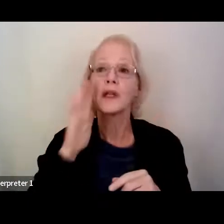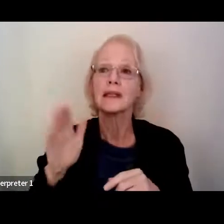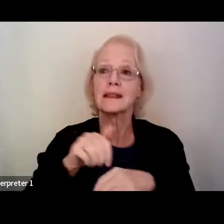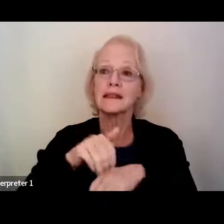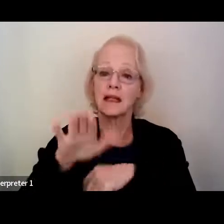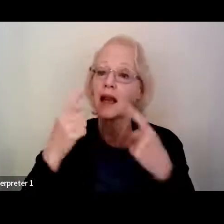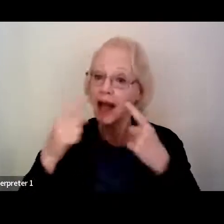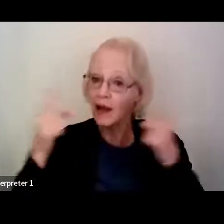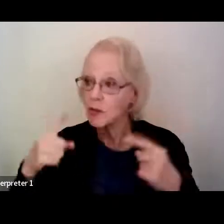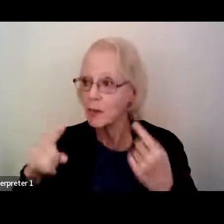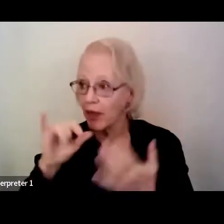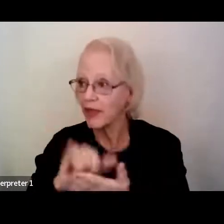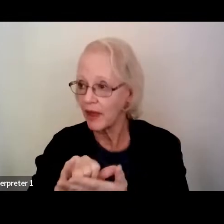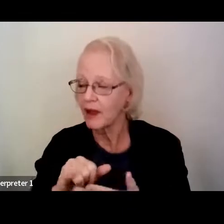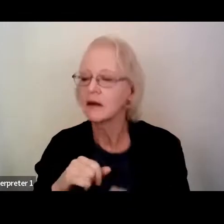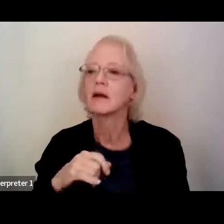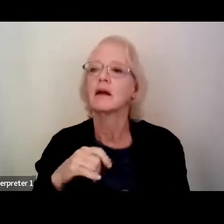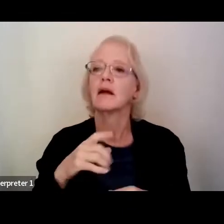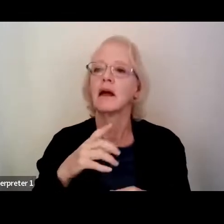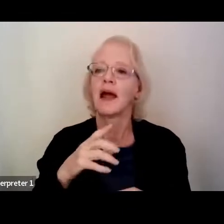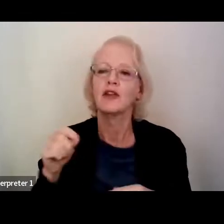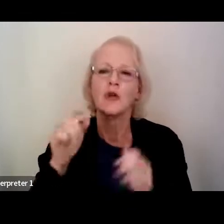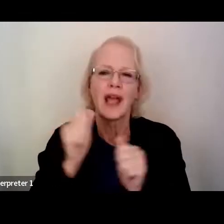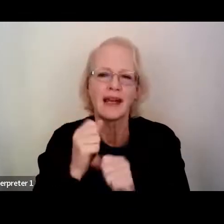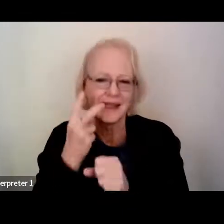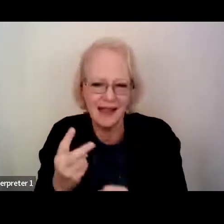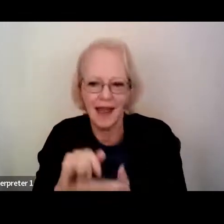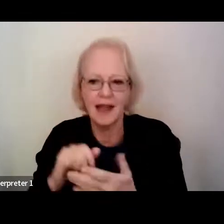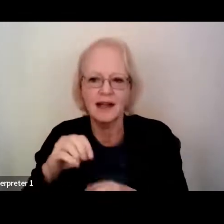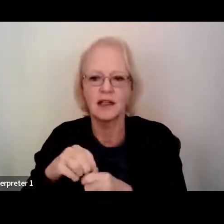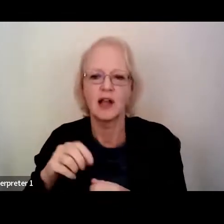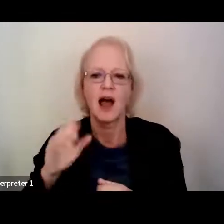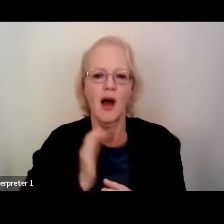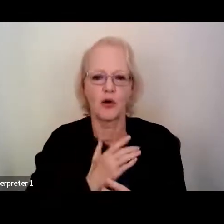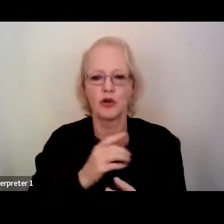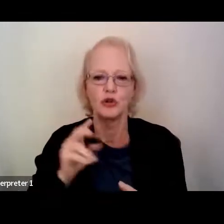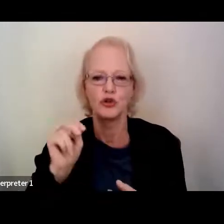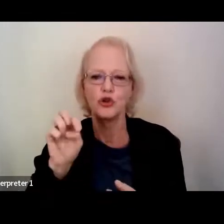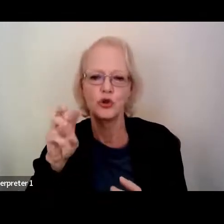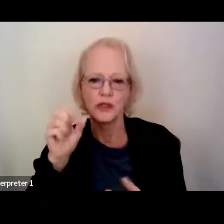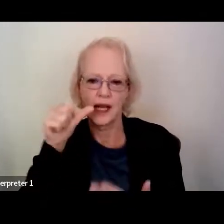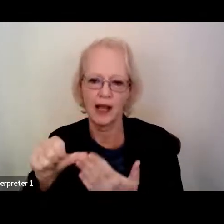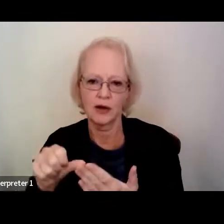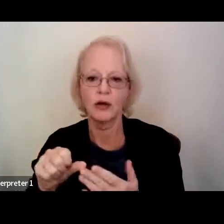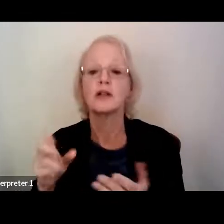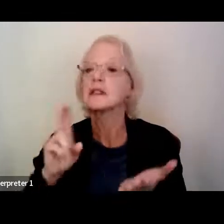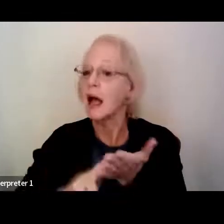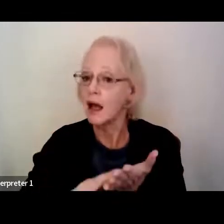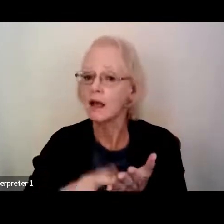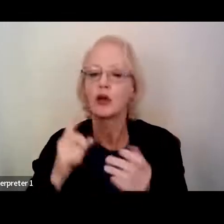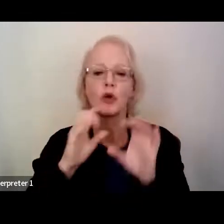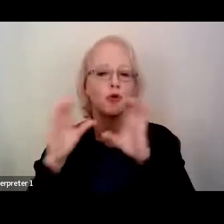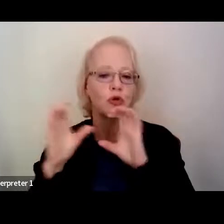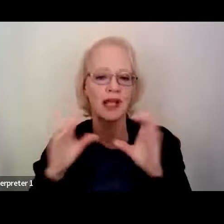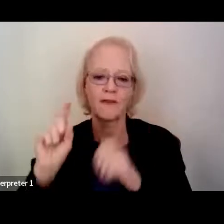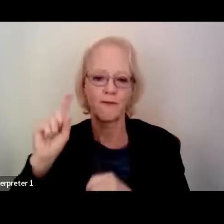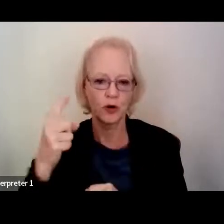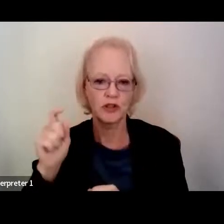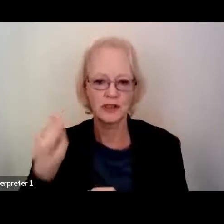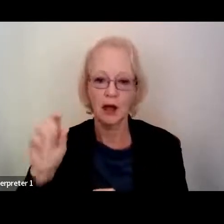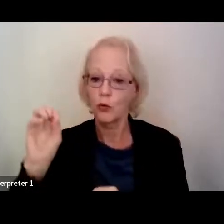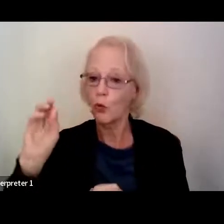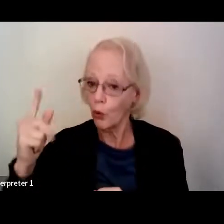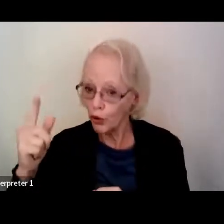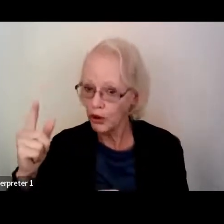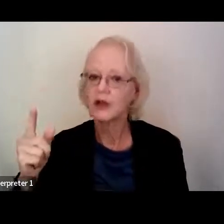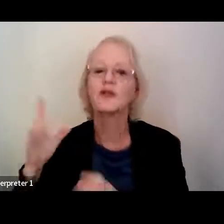being available through our newsletter, so be sure to sign up at communicationfirst.org if you haven't done so already.